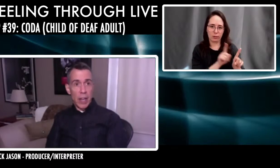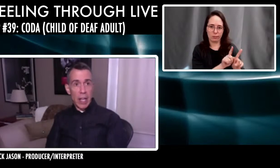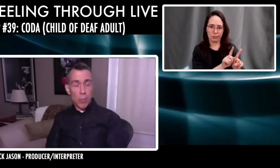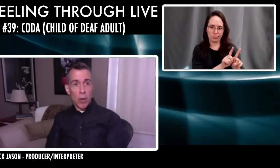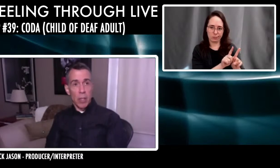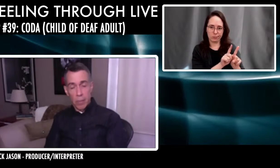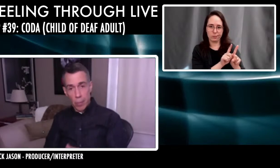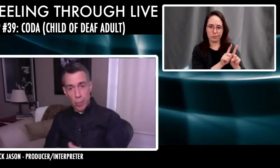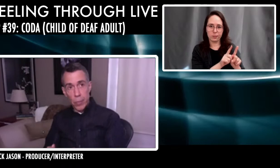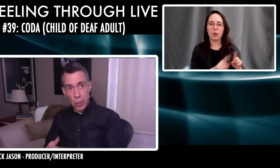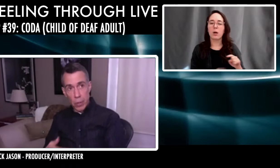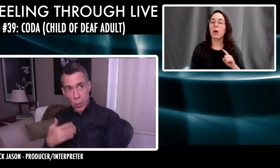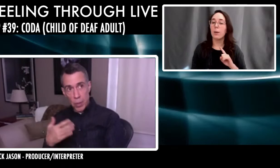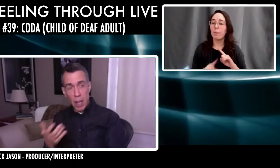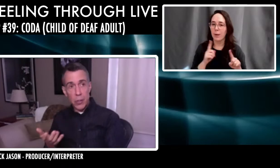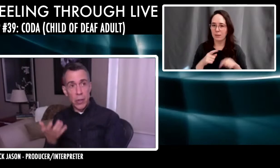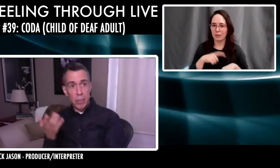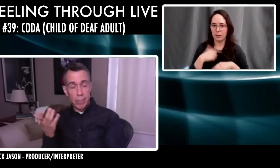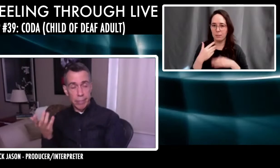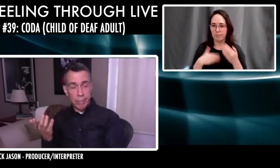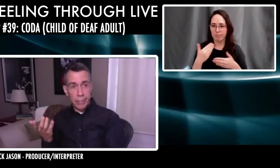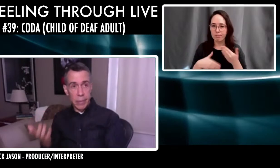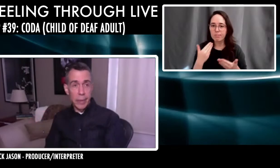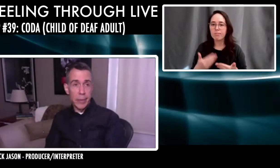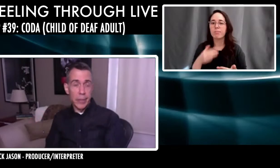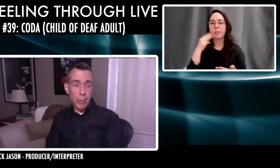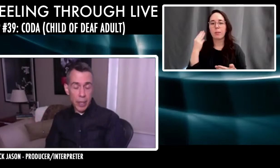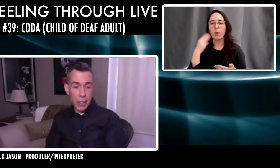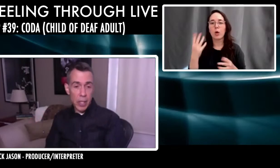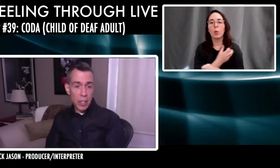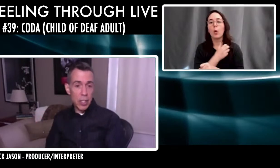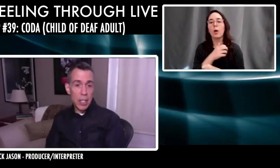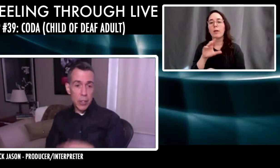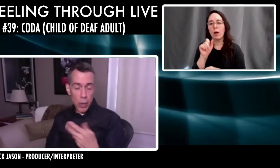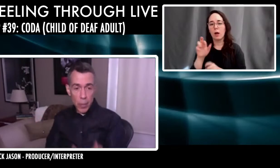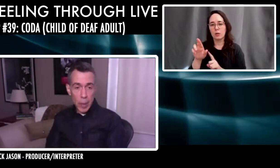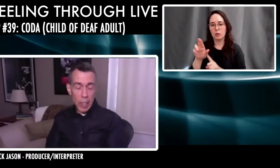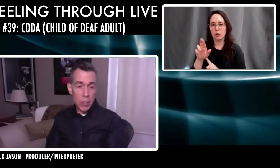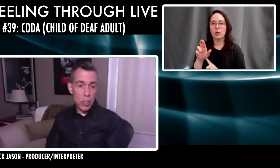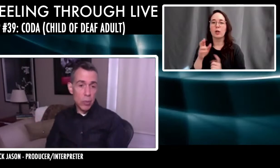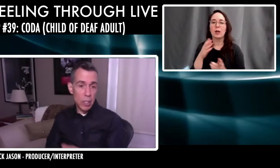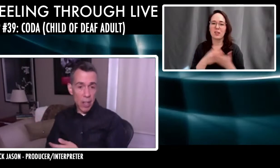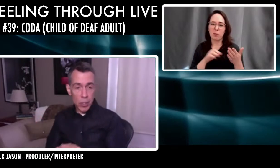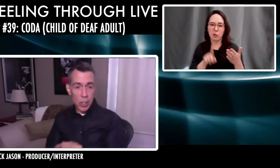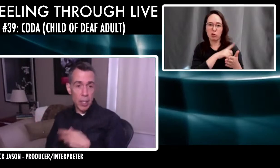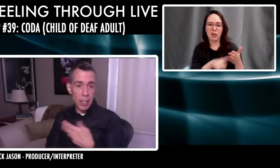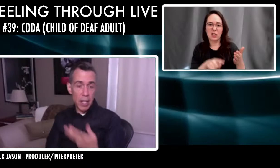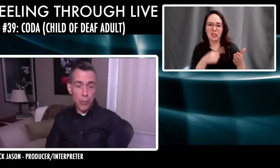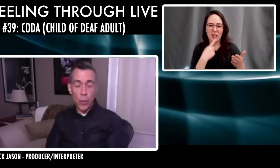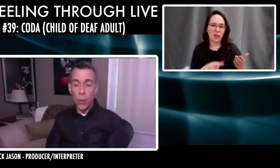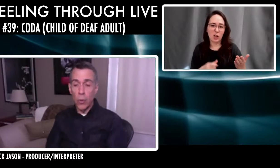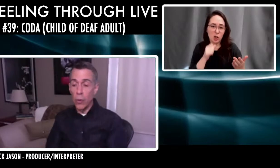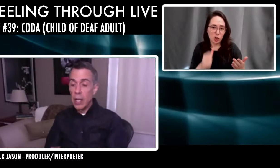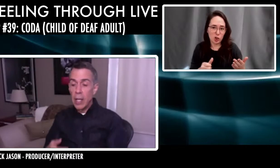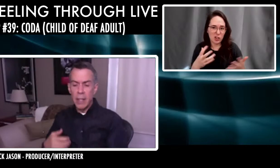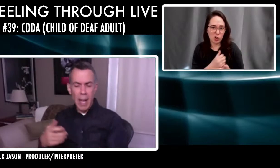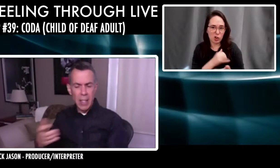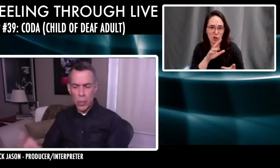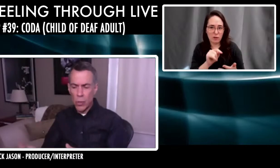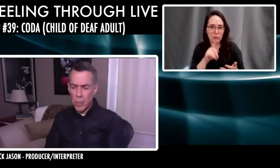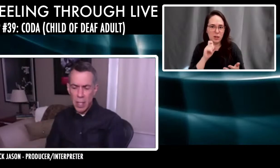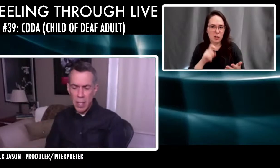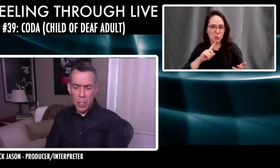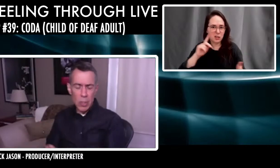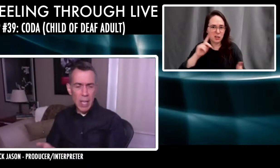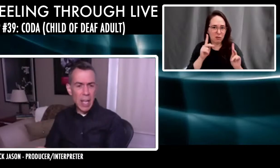that as Marley, you know, you know, she won the Oscar and some critics said that she didn't deserve it because she was a deaf person playing a deaf role or the